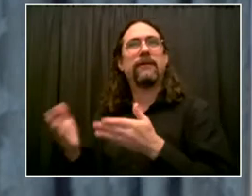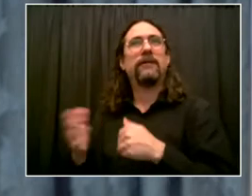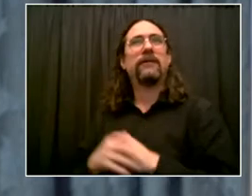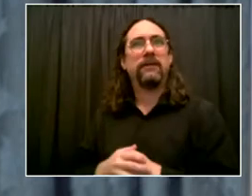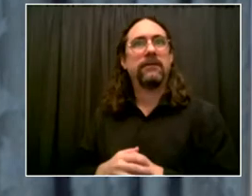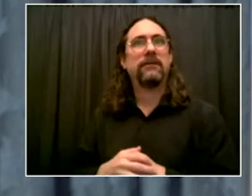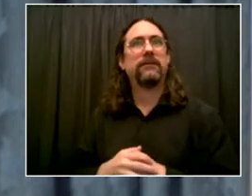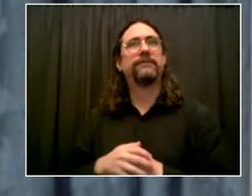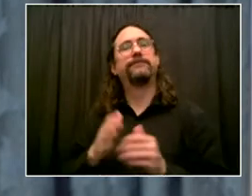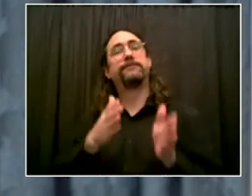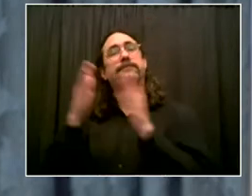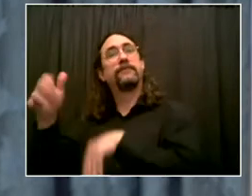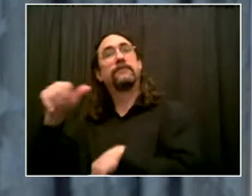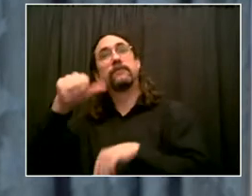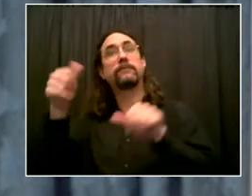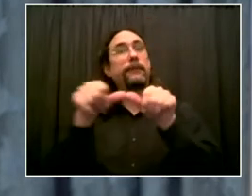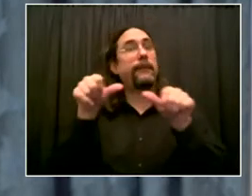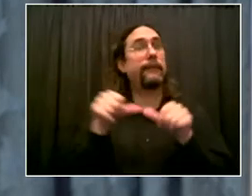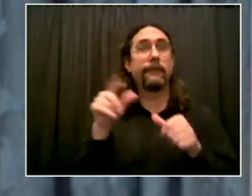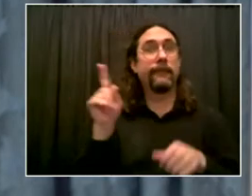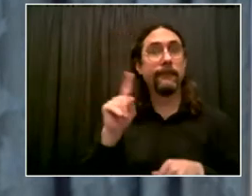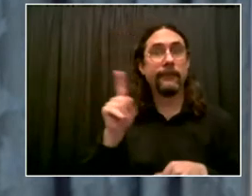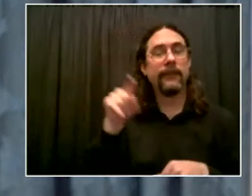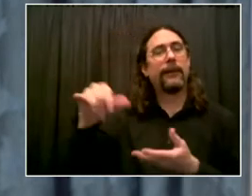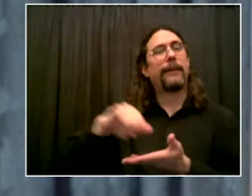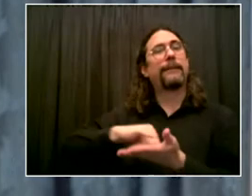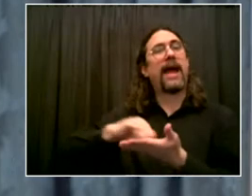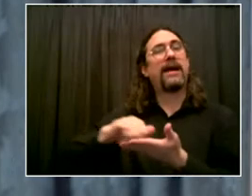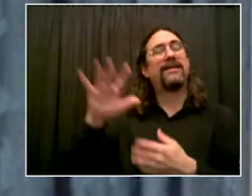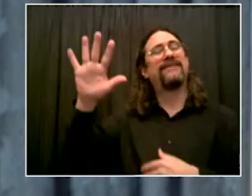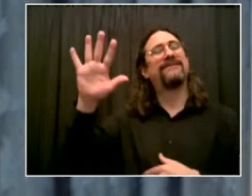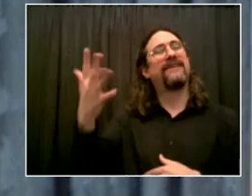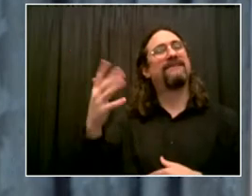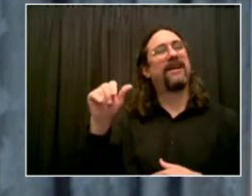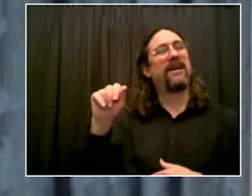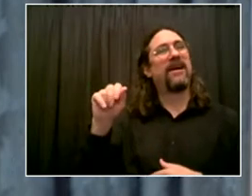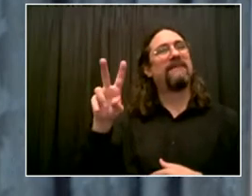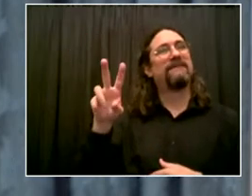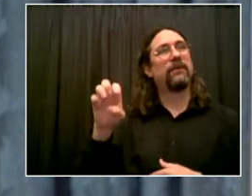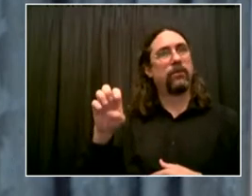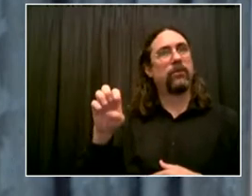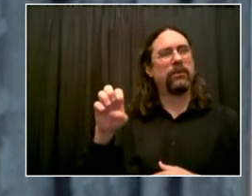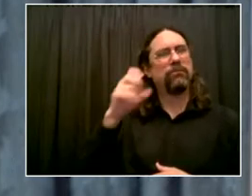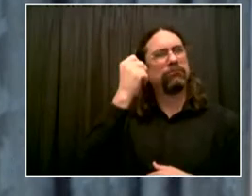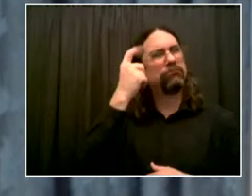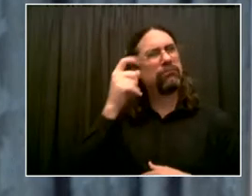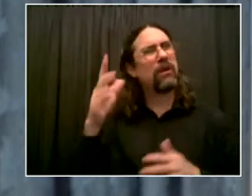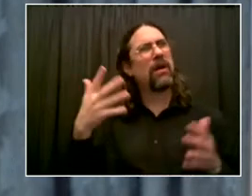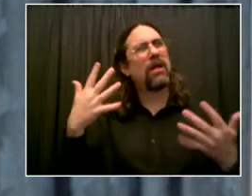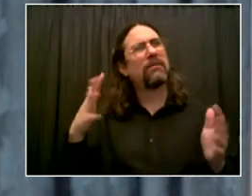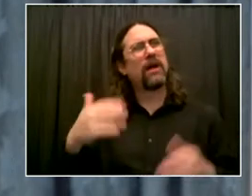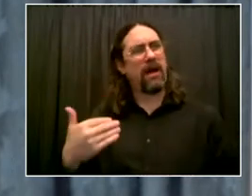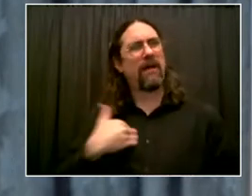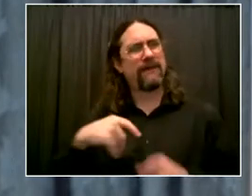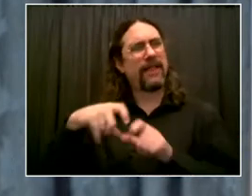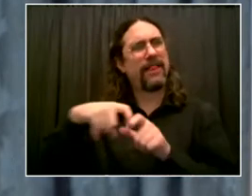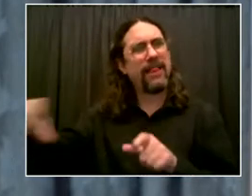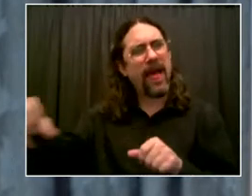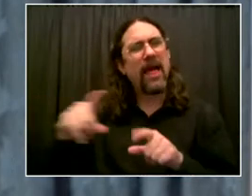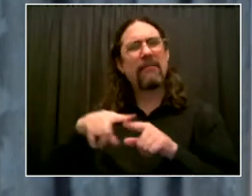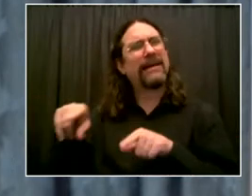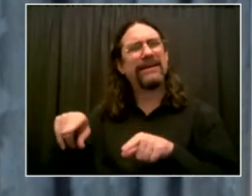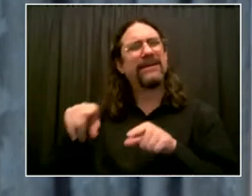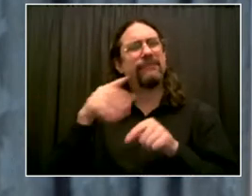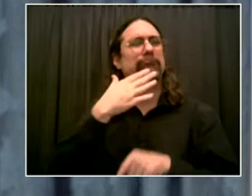are planning steps to improve that even further to make bus service on Fifth Avenue, which is a very